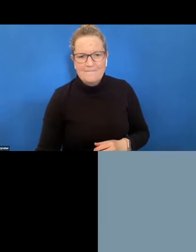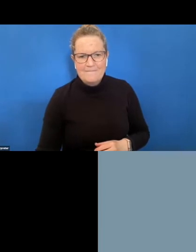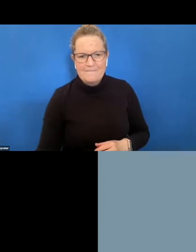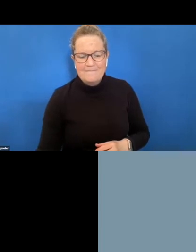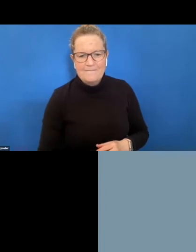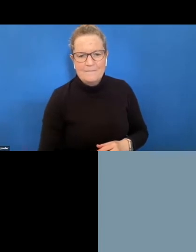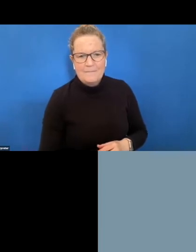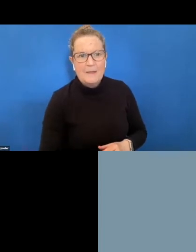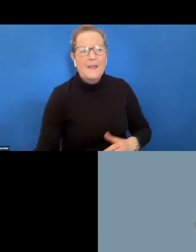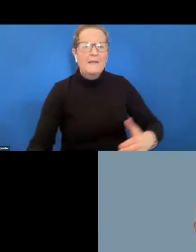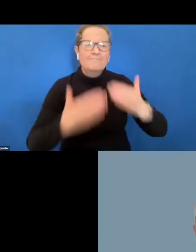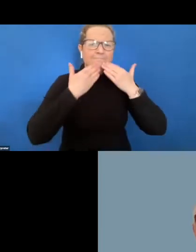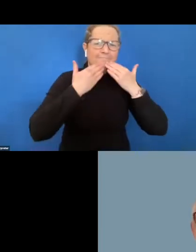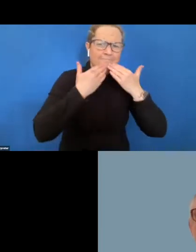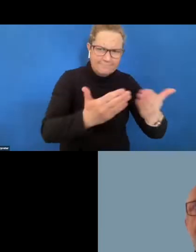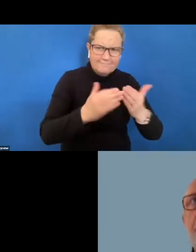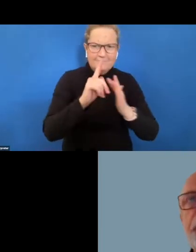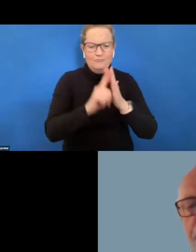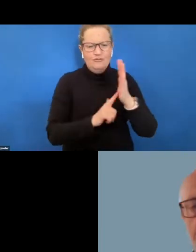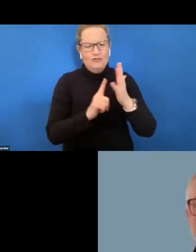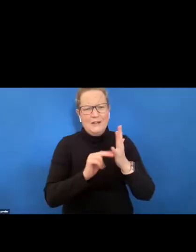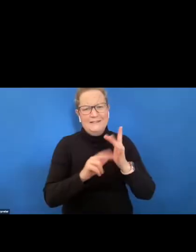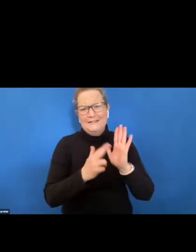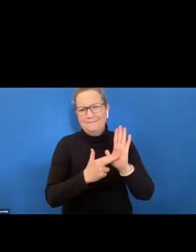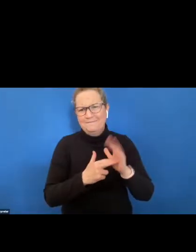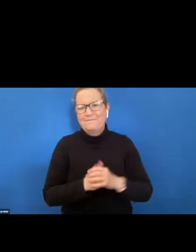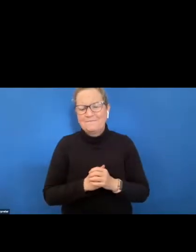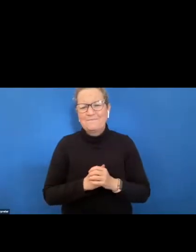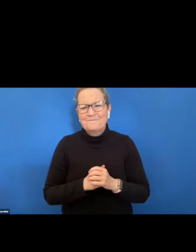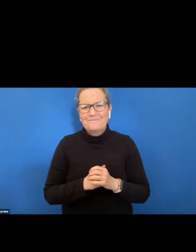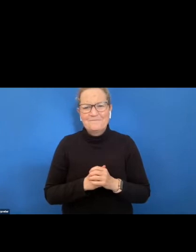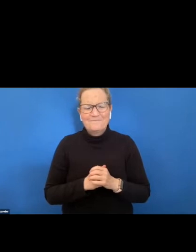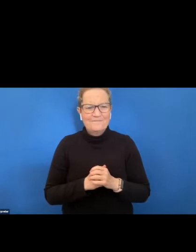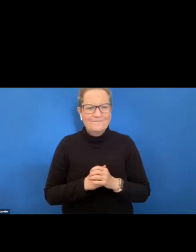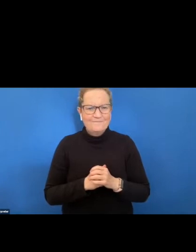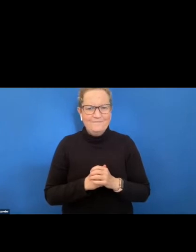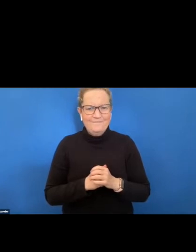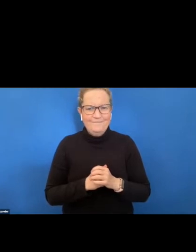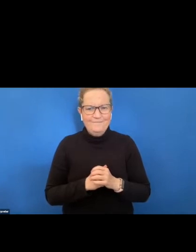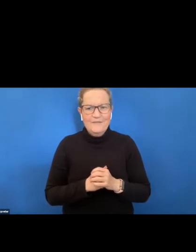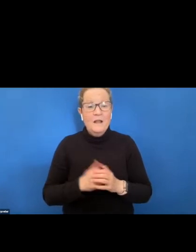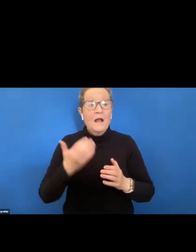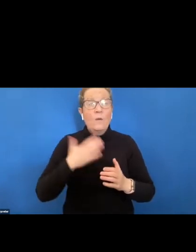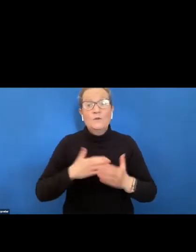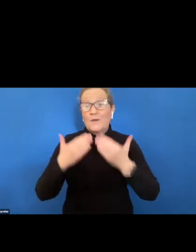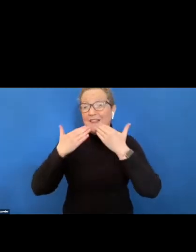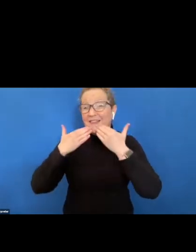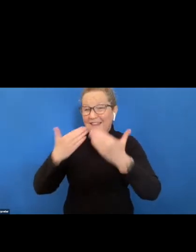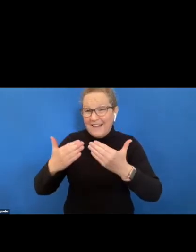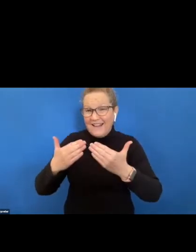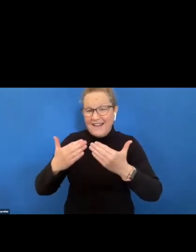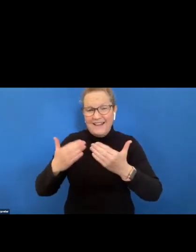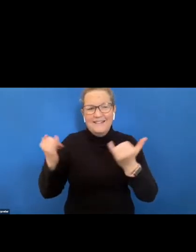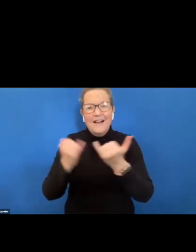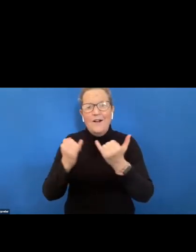hanrahan uh manager economic recovery and resilience for the city of darabin and i'd also like to thank um uncle tony garvey from